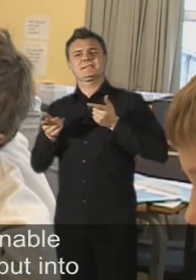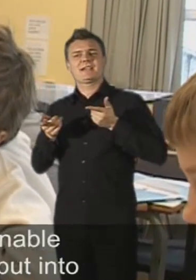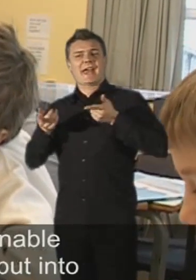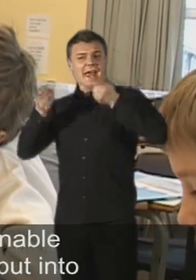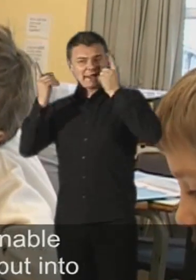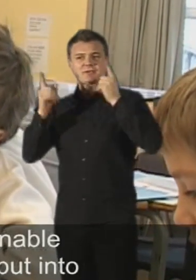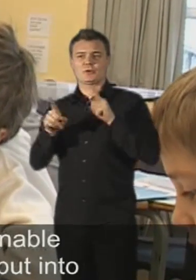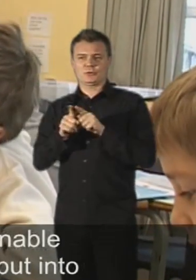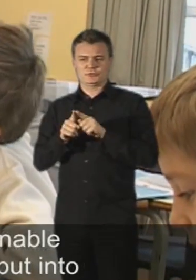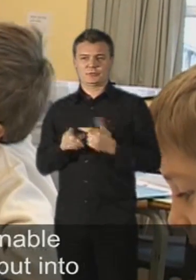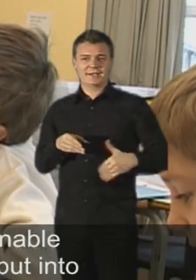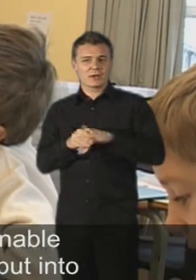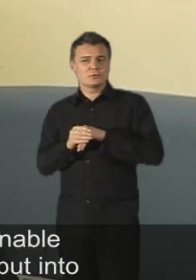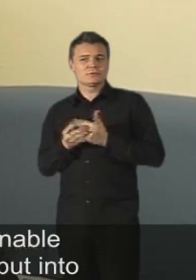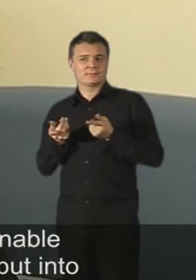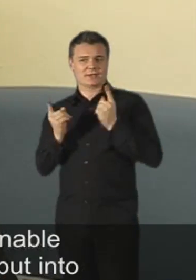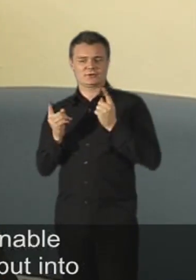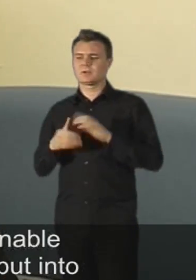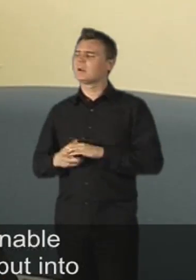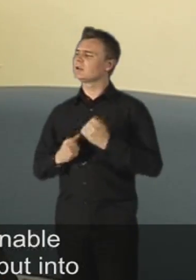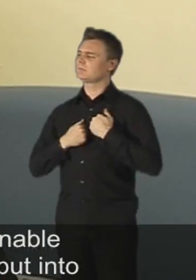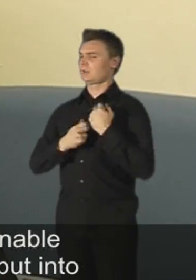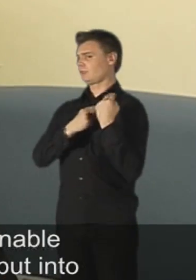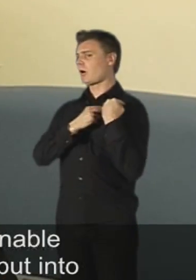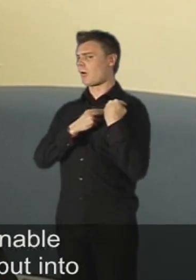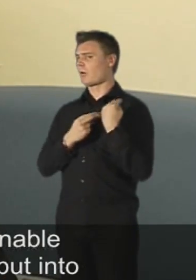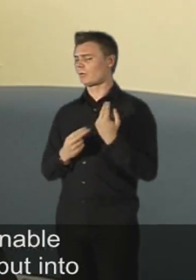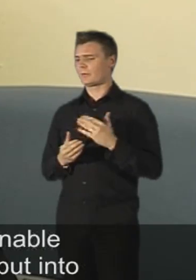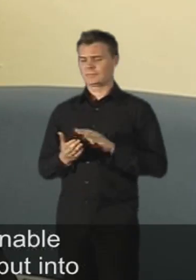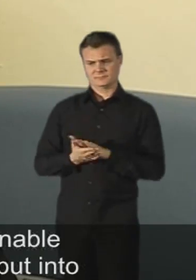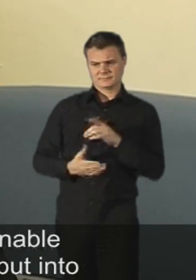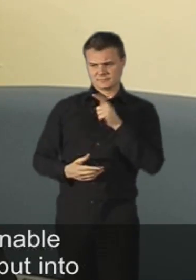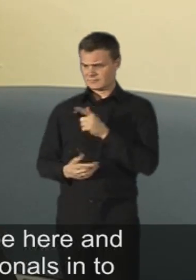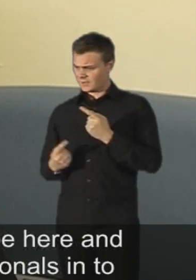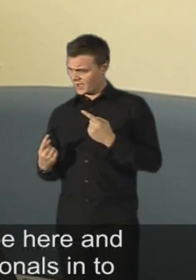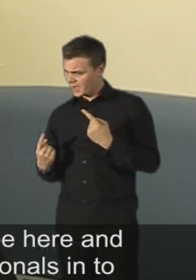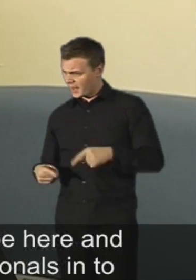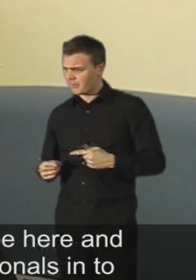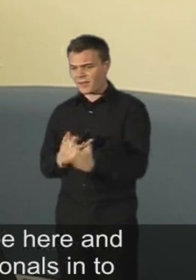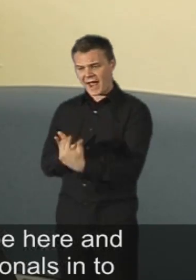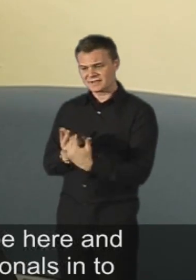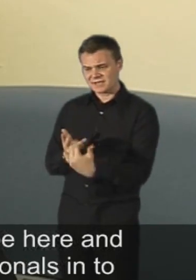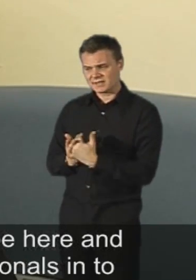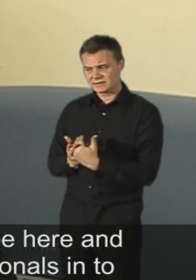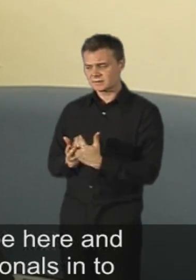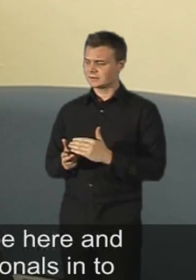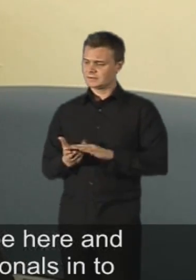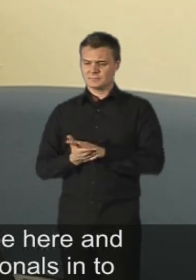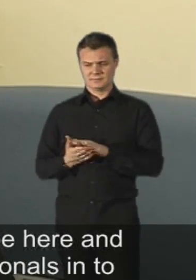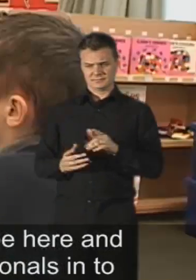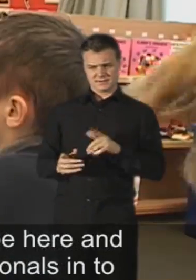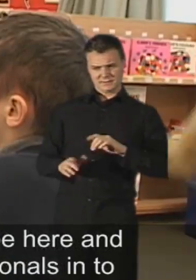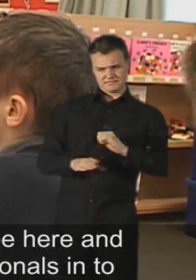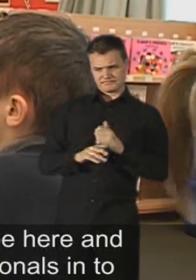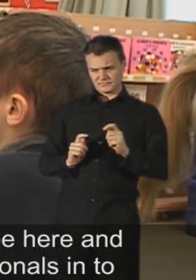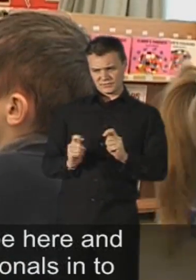role as Inclusion Manager is to enable children to attend our school and to put into place changes that enable them to